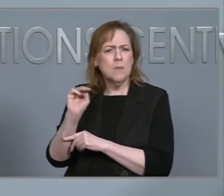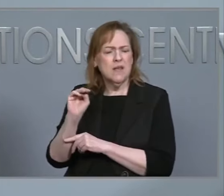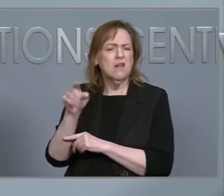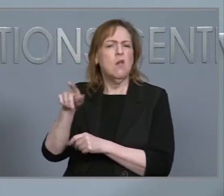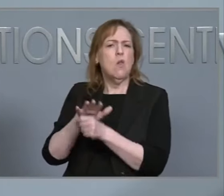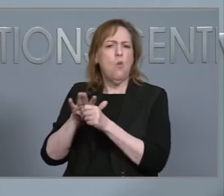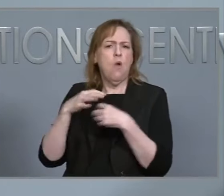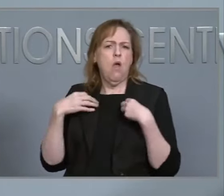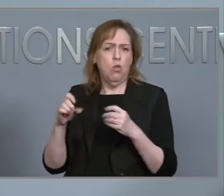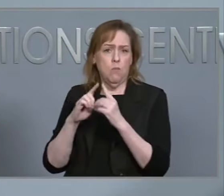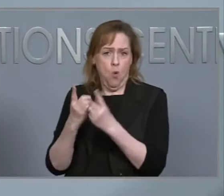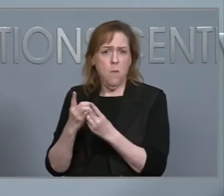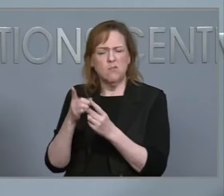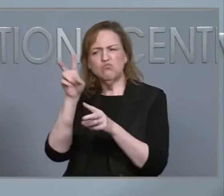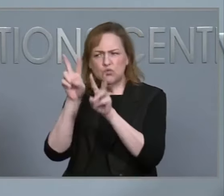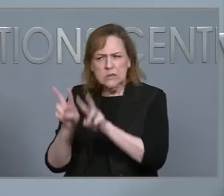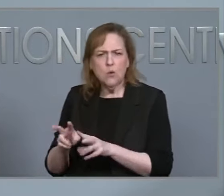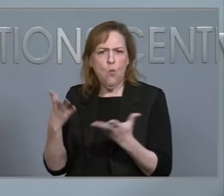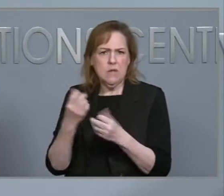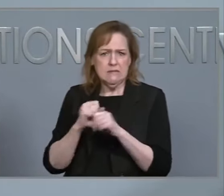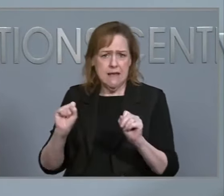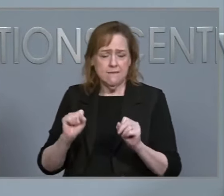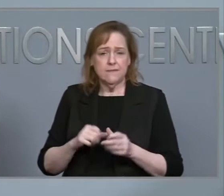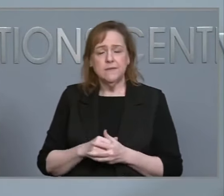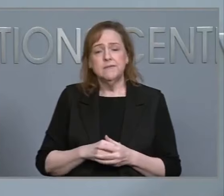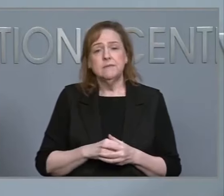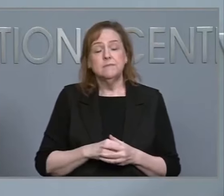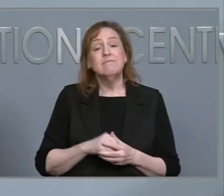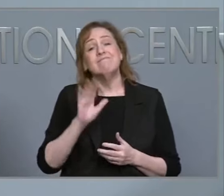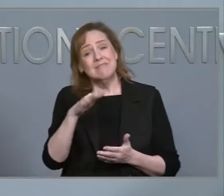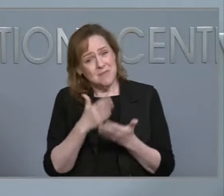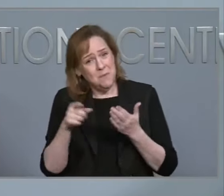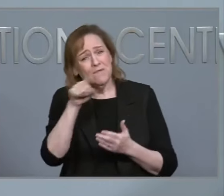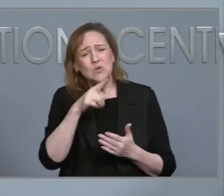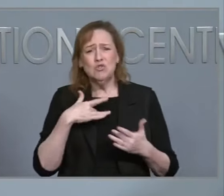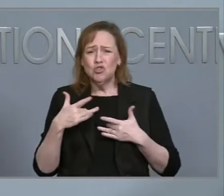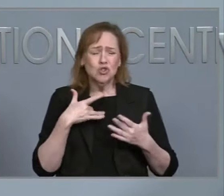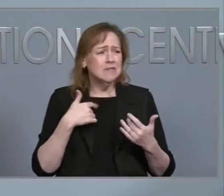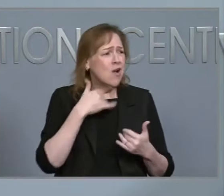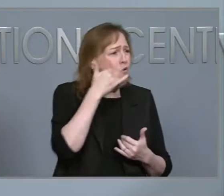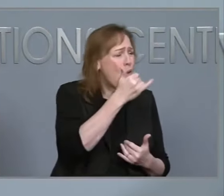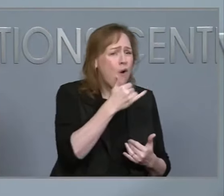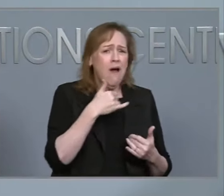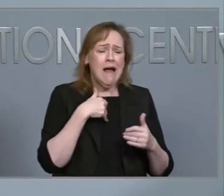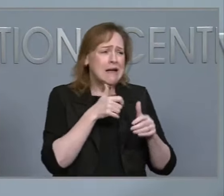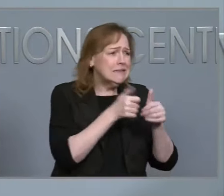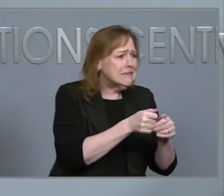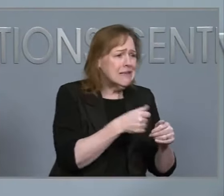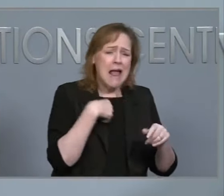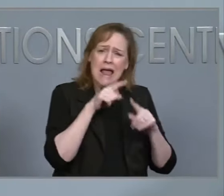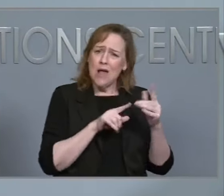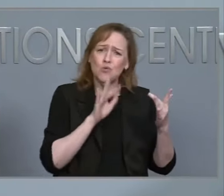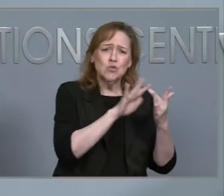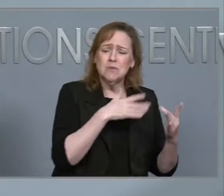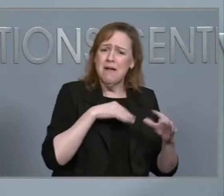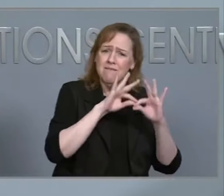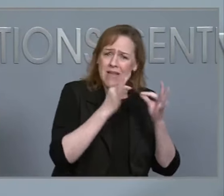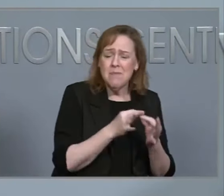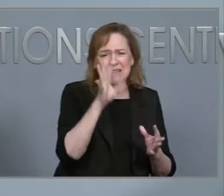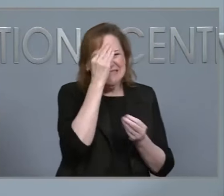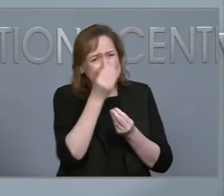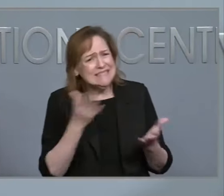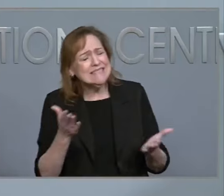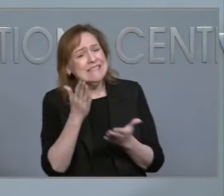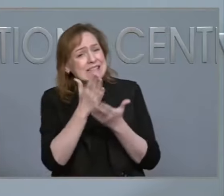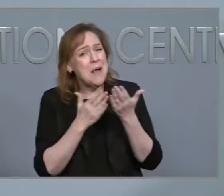understandably concerned about family or other loved ones that they cannot reach. There are still several areas where mobile and landline services